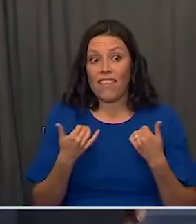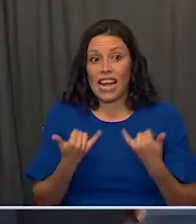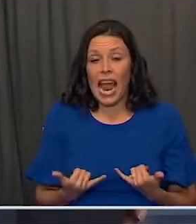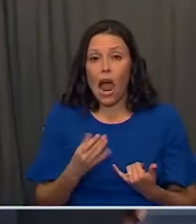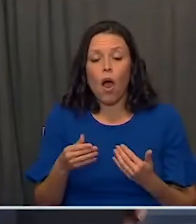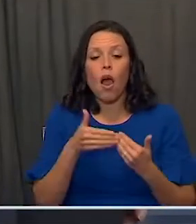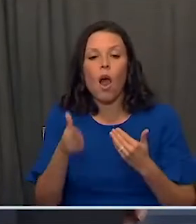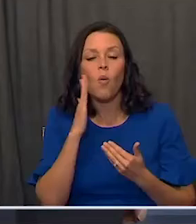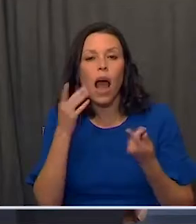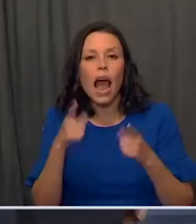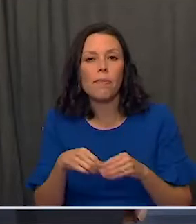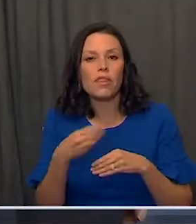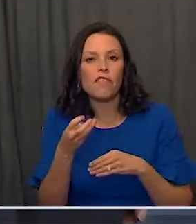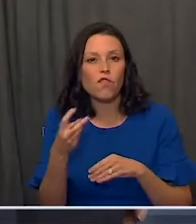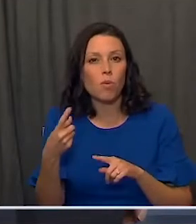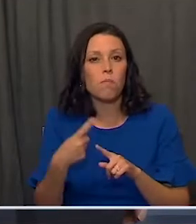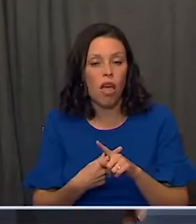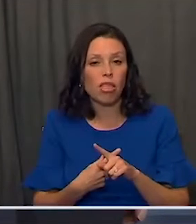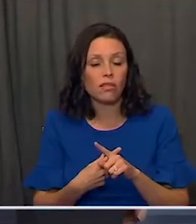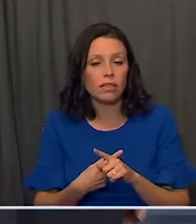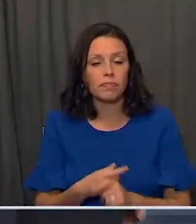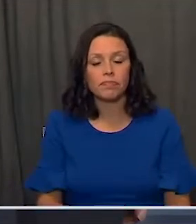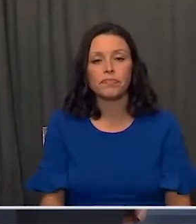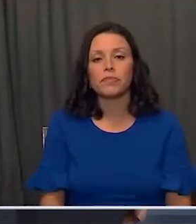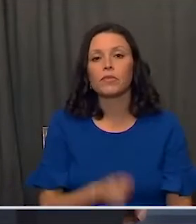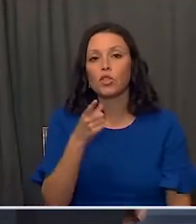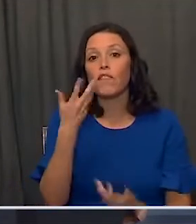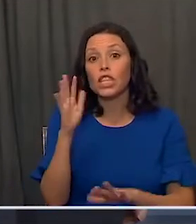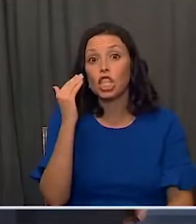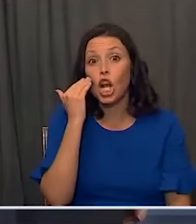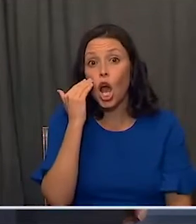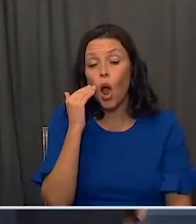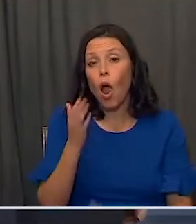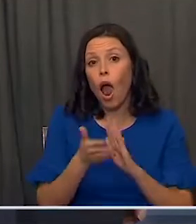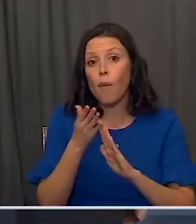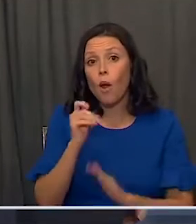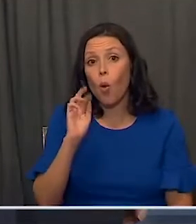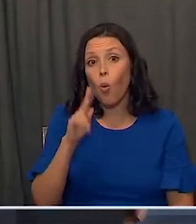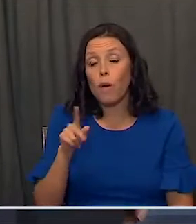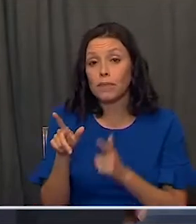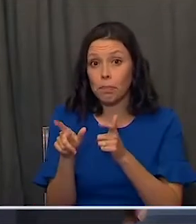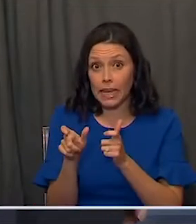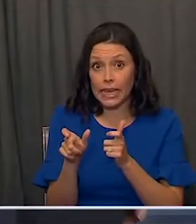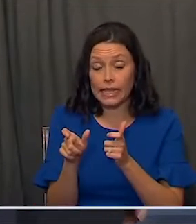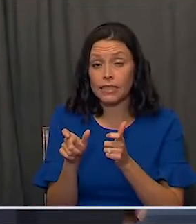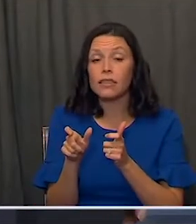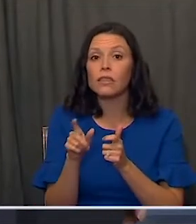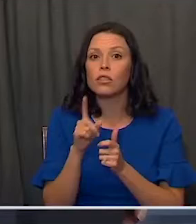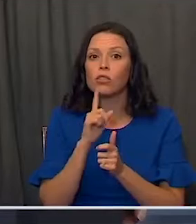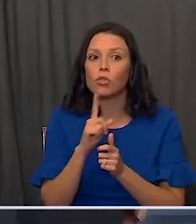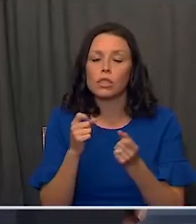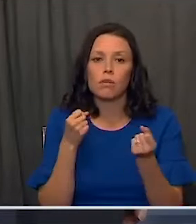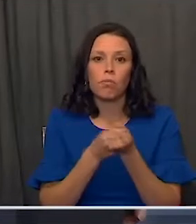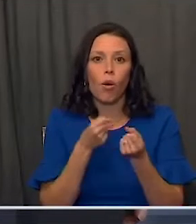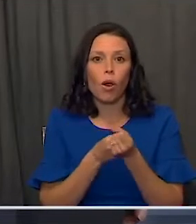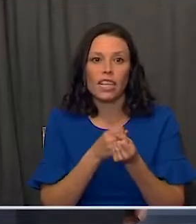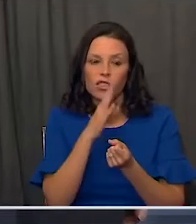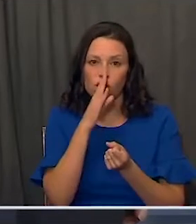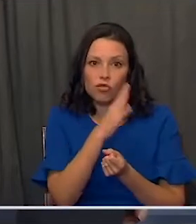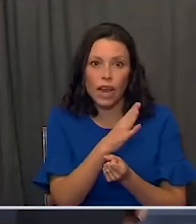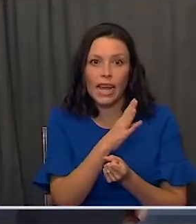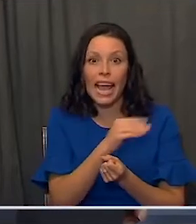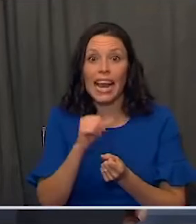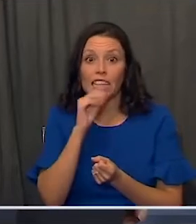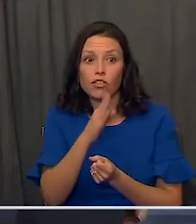what's going to happen in the next few months. As you well know, Operation Warp Speed has been supporting directly and